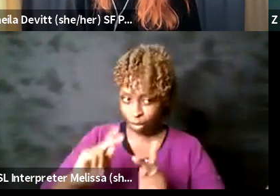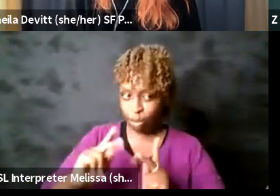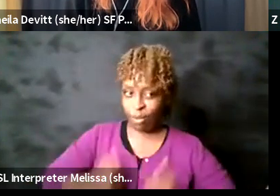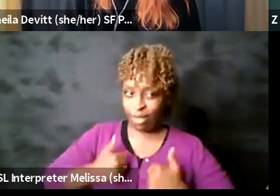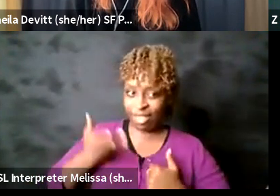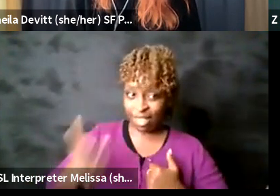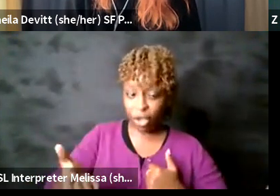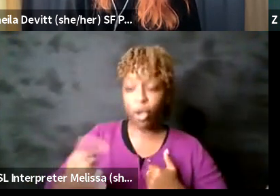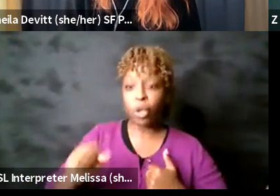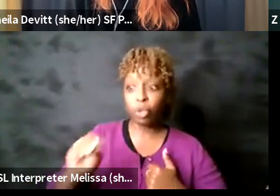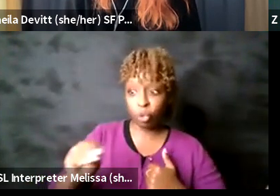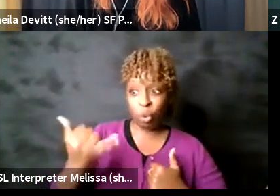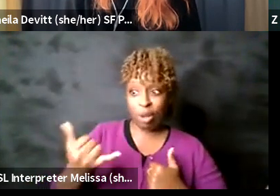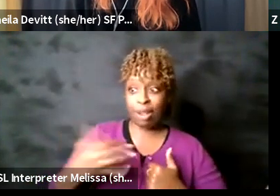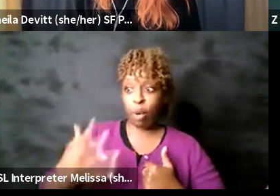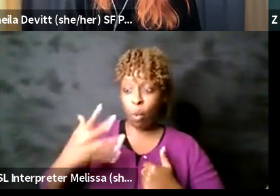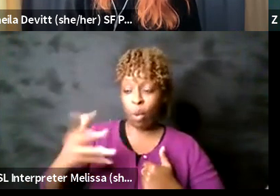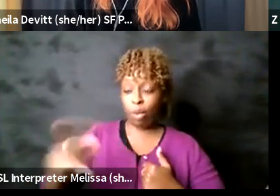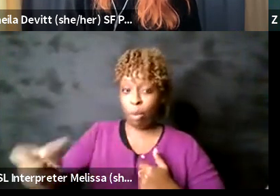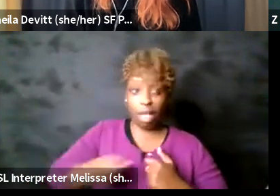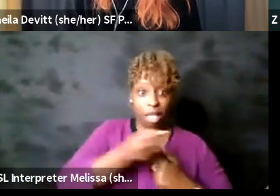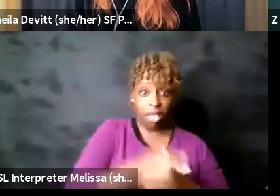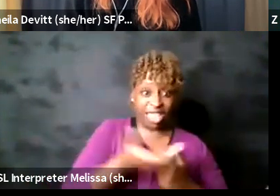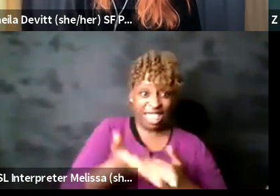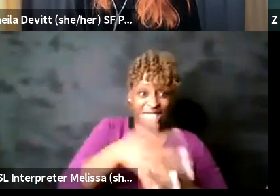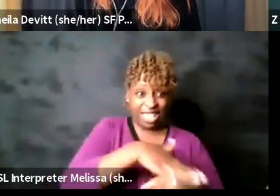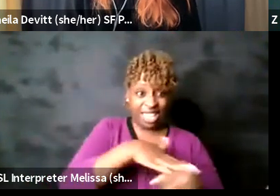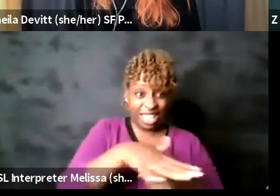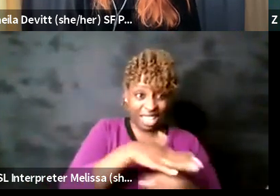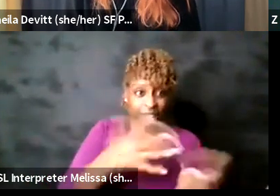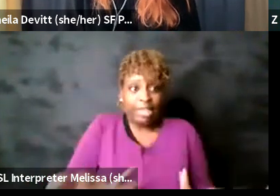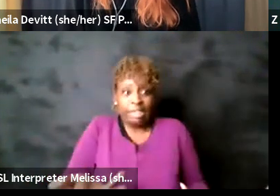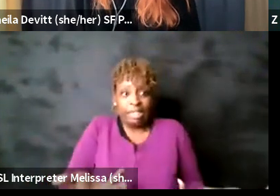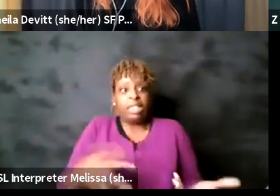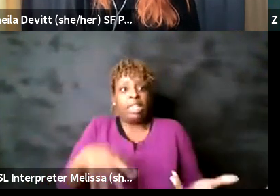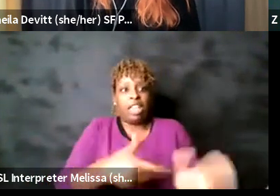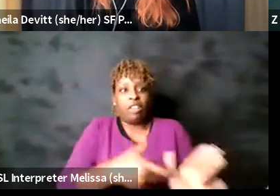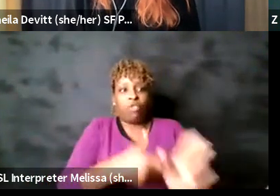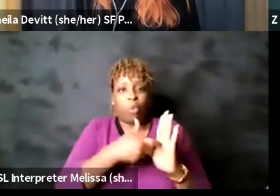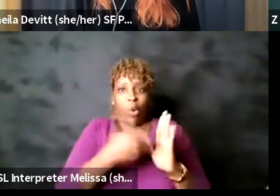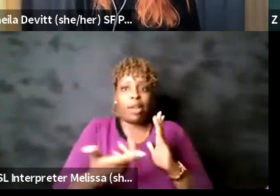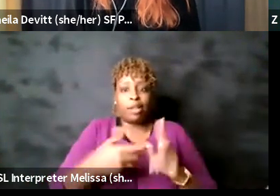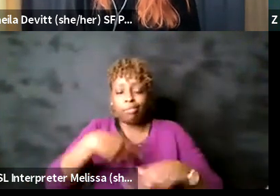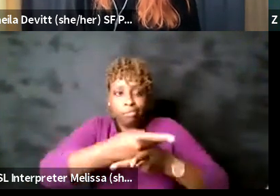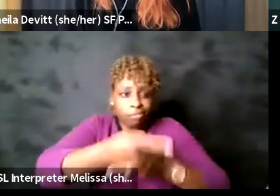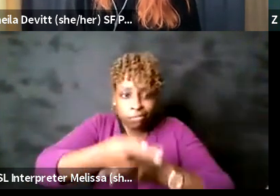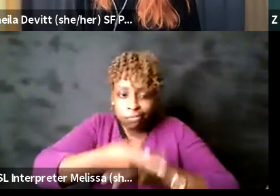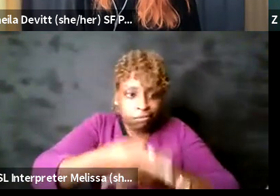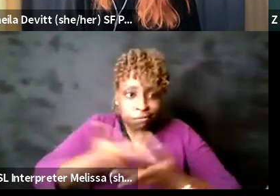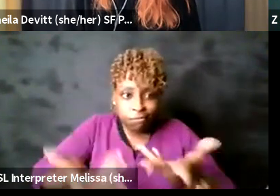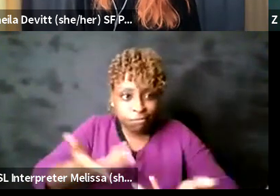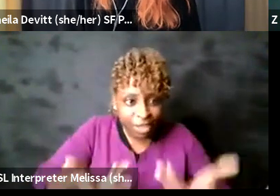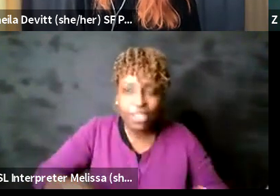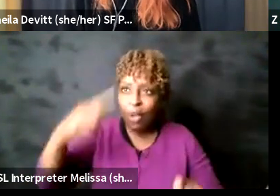bringing privileged white folks into those spaces required actually a lot more policing than I think I anticipated coming into this as like a new box office manager